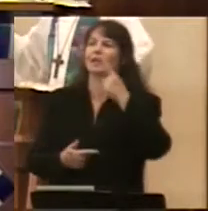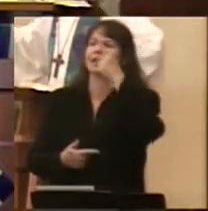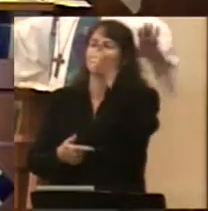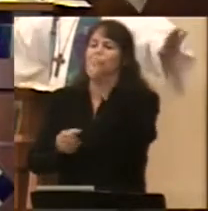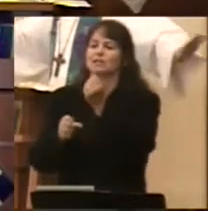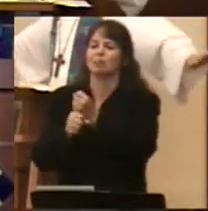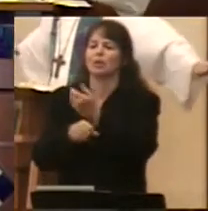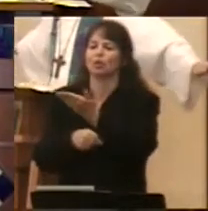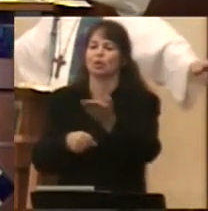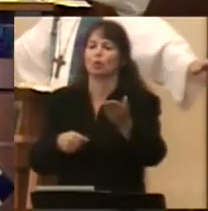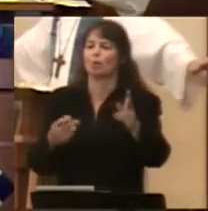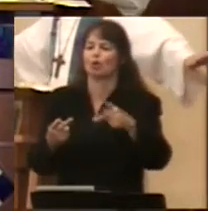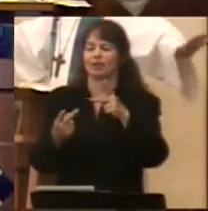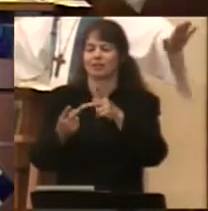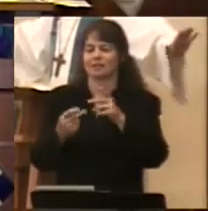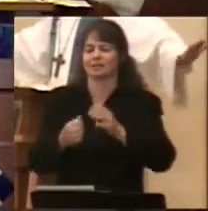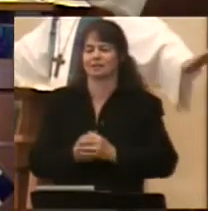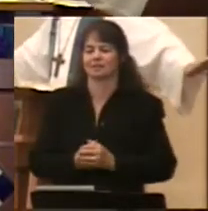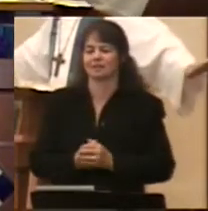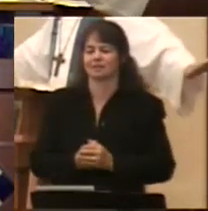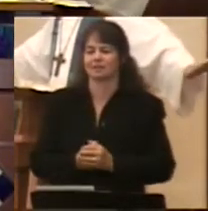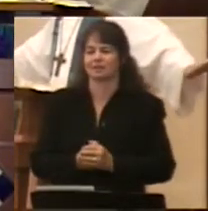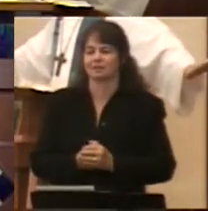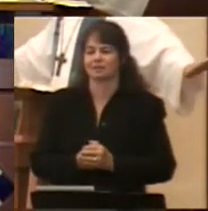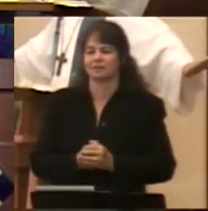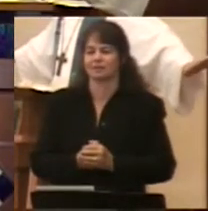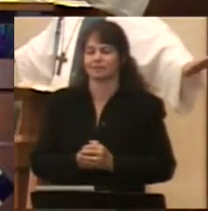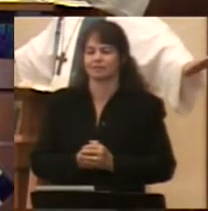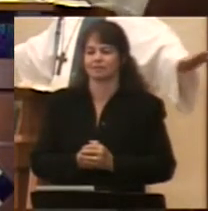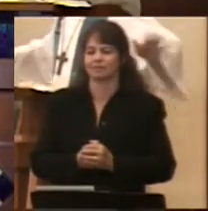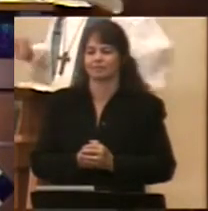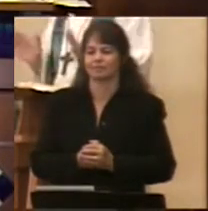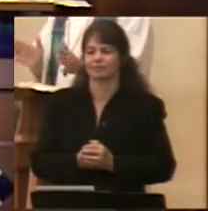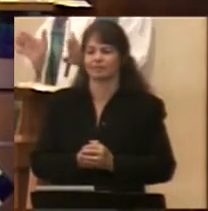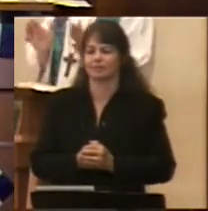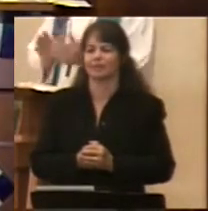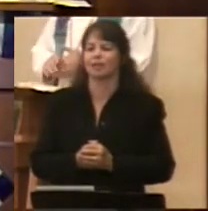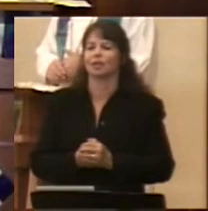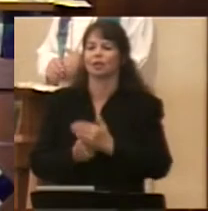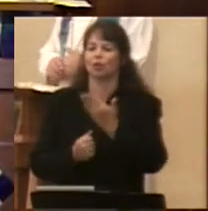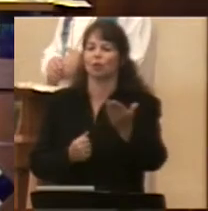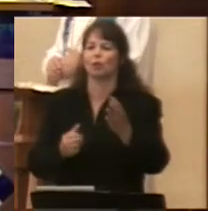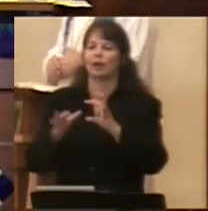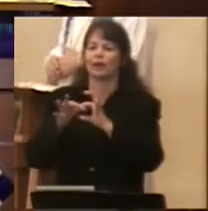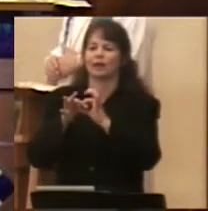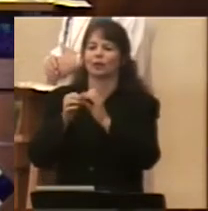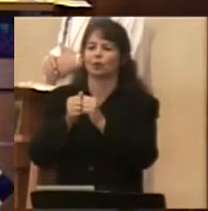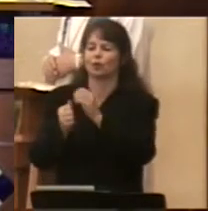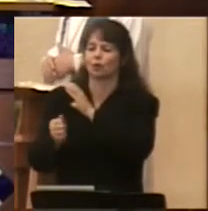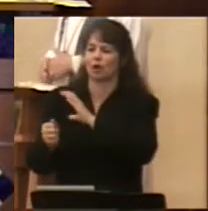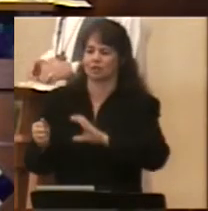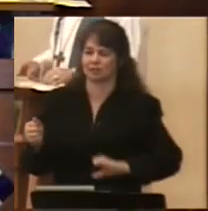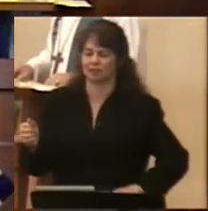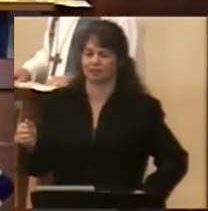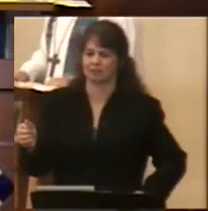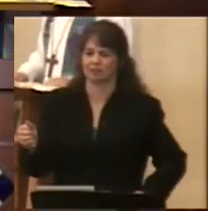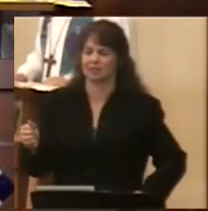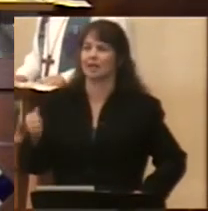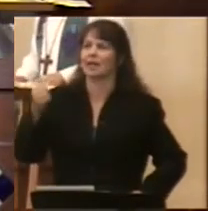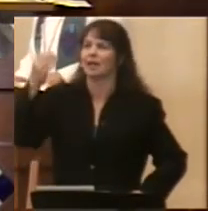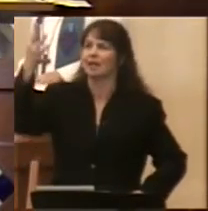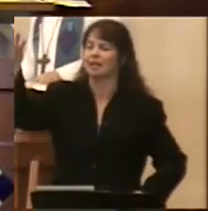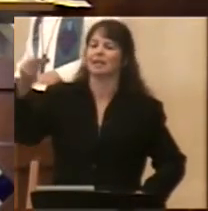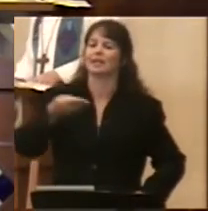from any of your things and accomplishments, but in Christ alone. Amen.